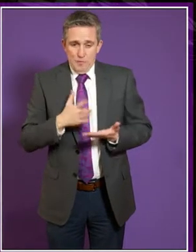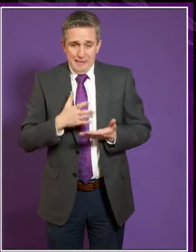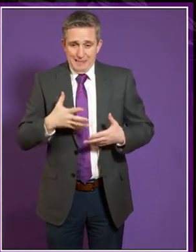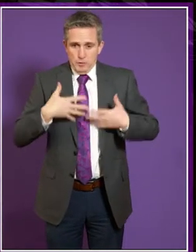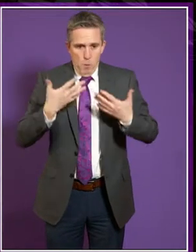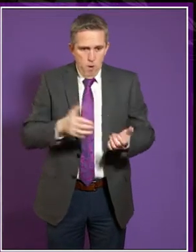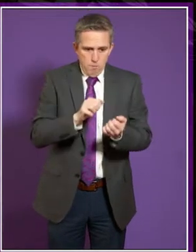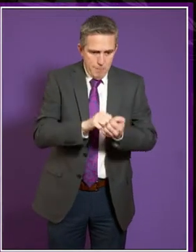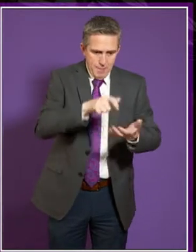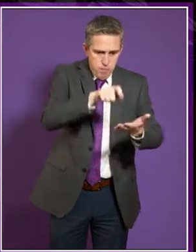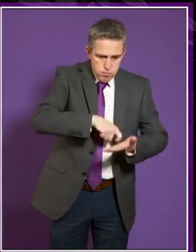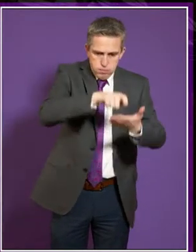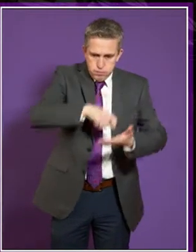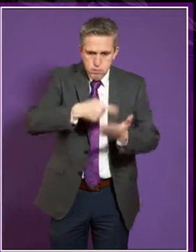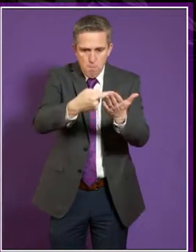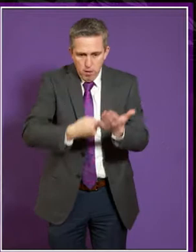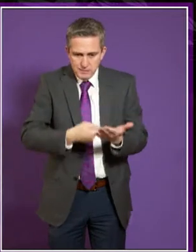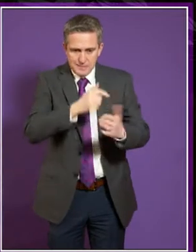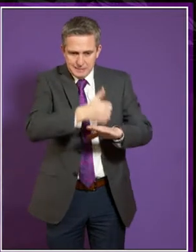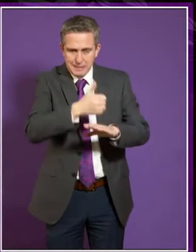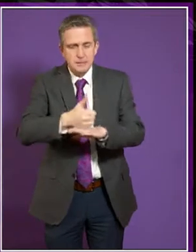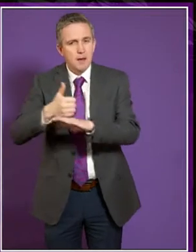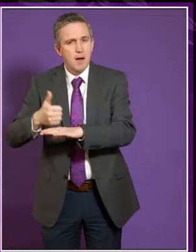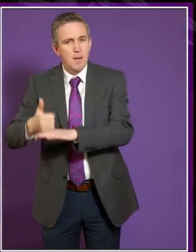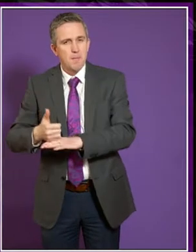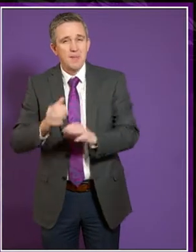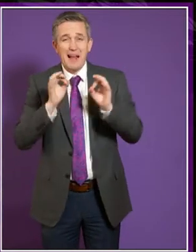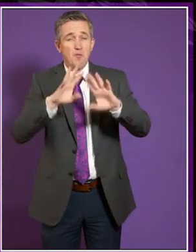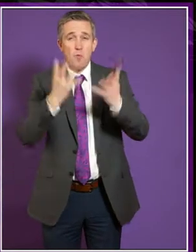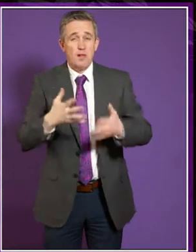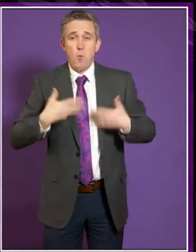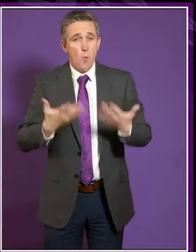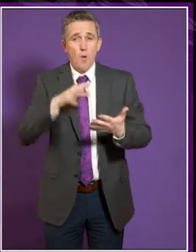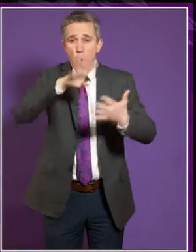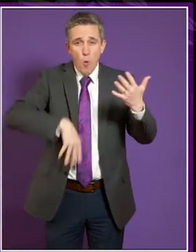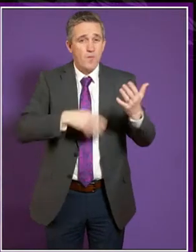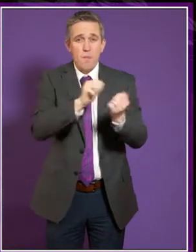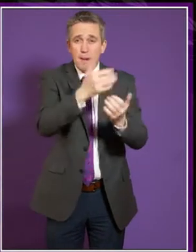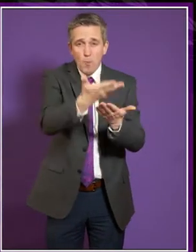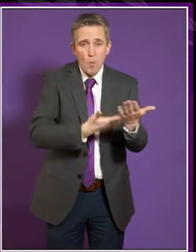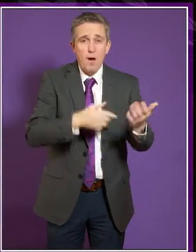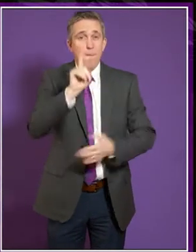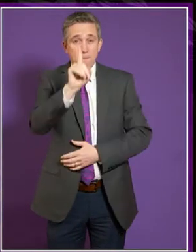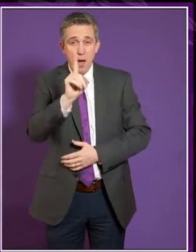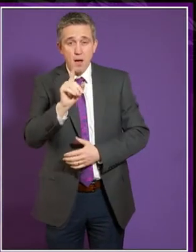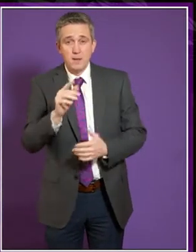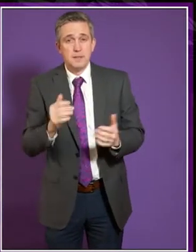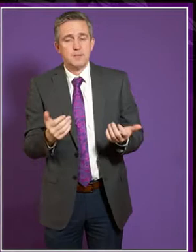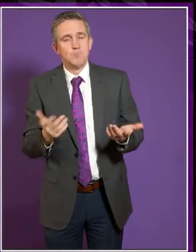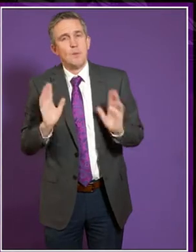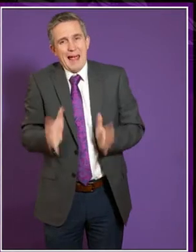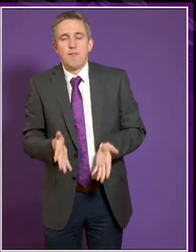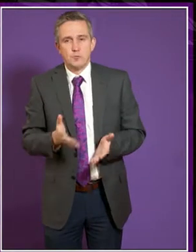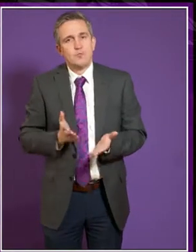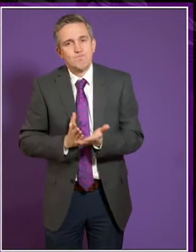of making sure they have a policy and they've done this and that, and separate returns and so on. We recognize that we're not in the ideal world.